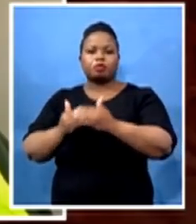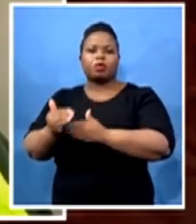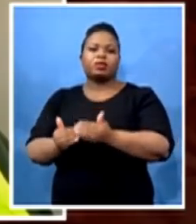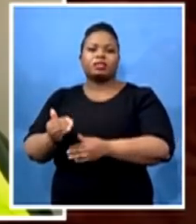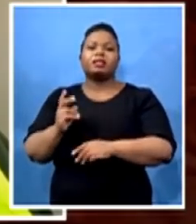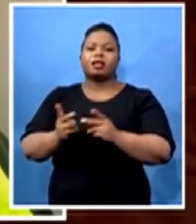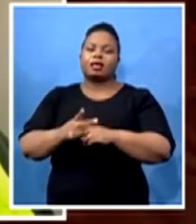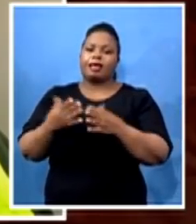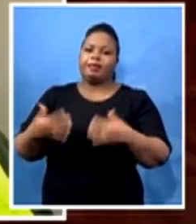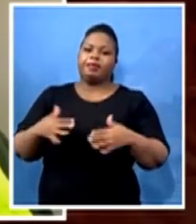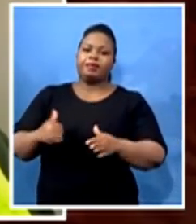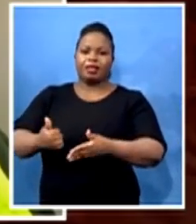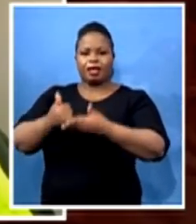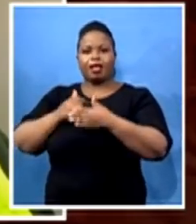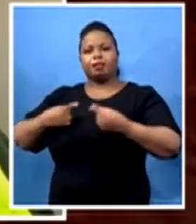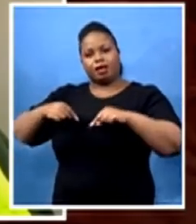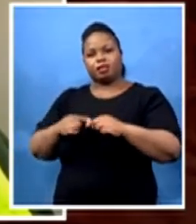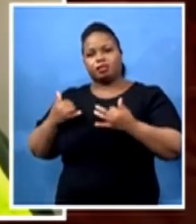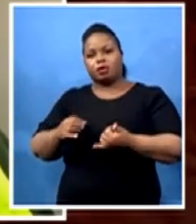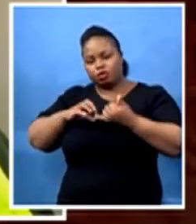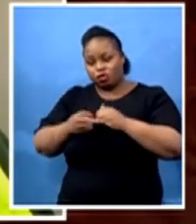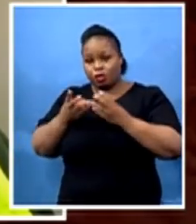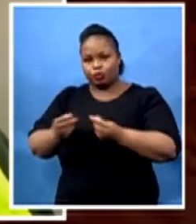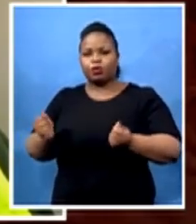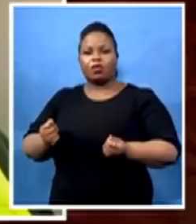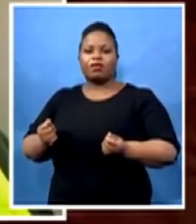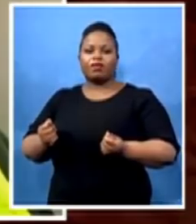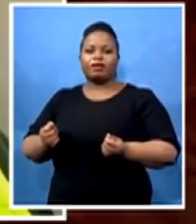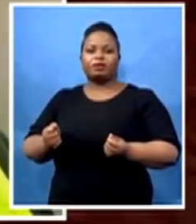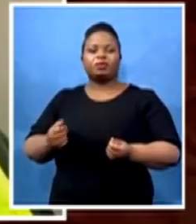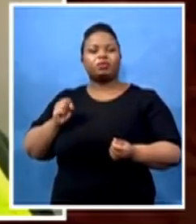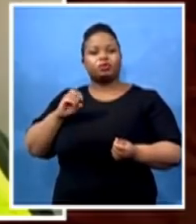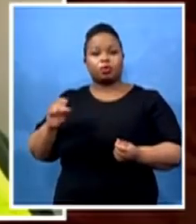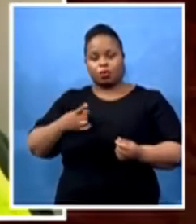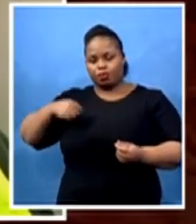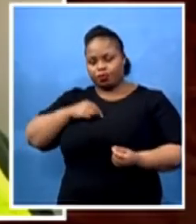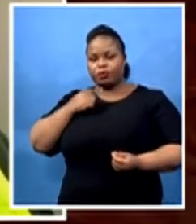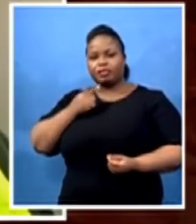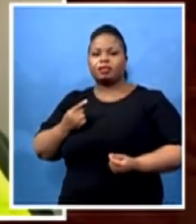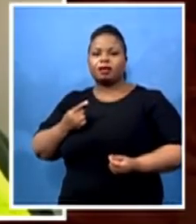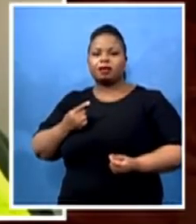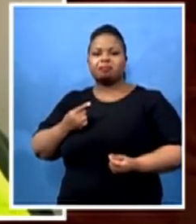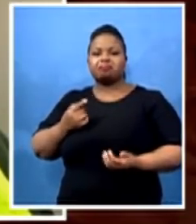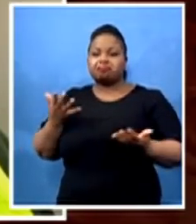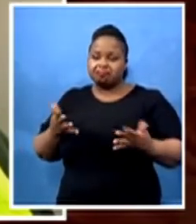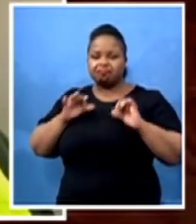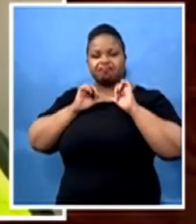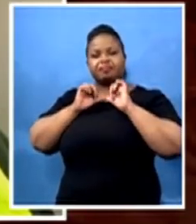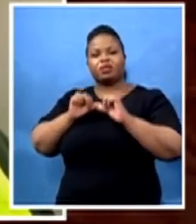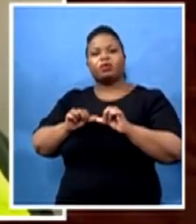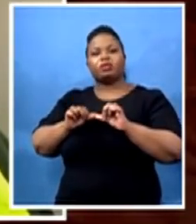deal with that area. So, we are saying the continuous screening